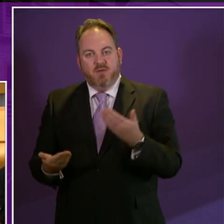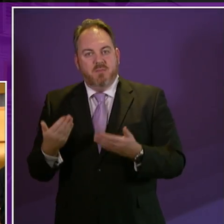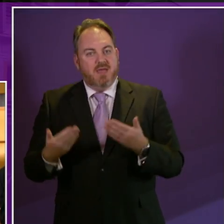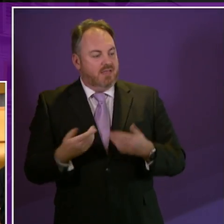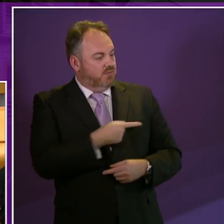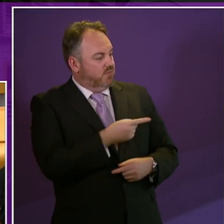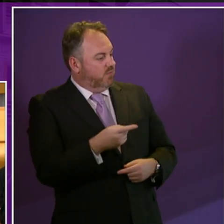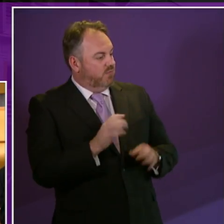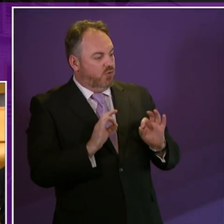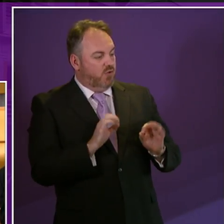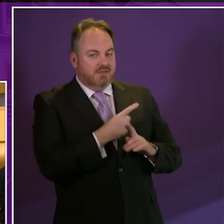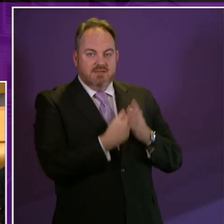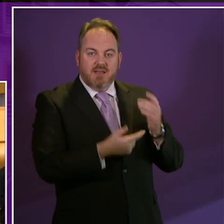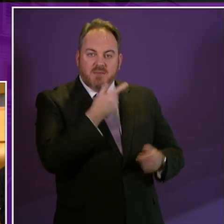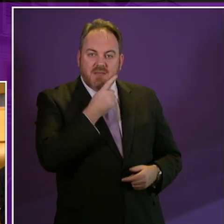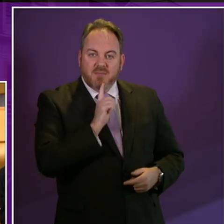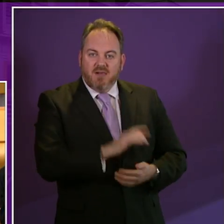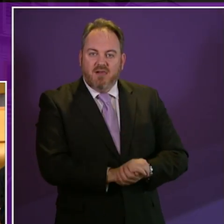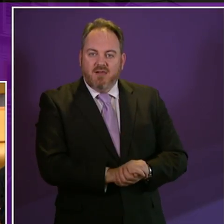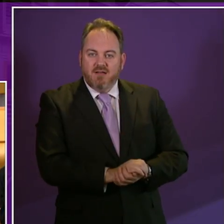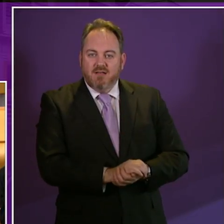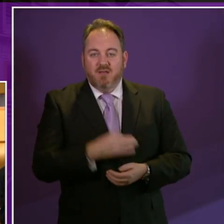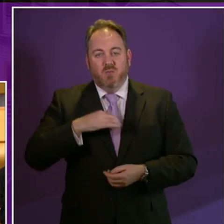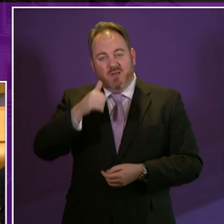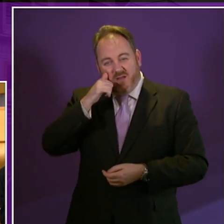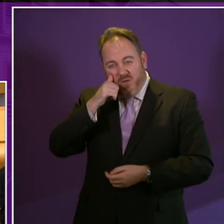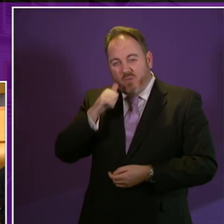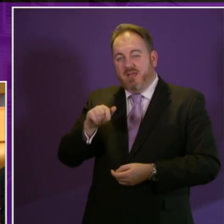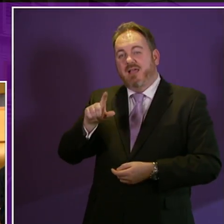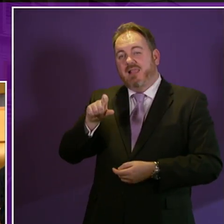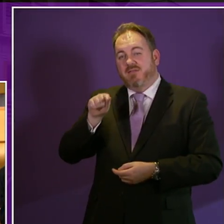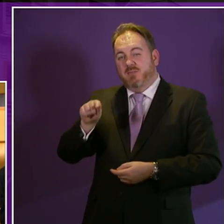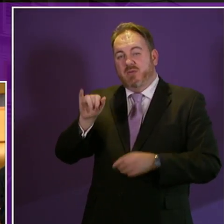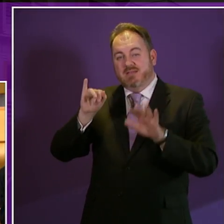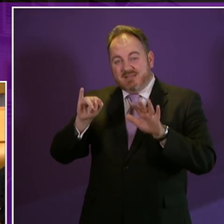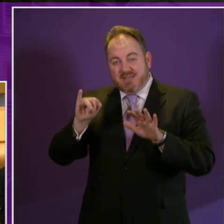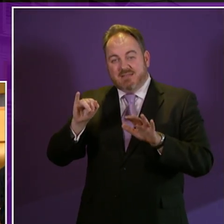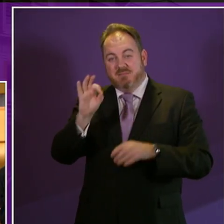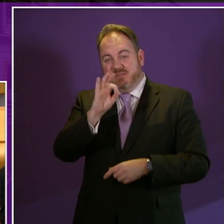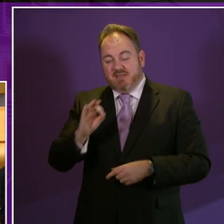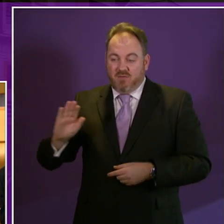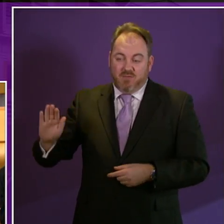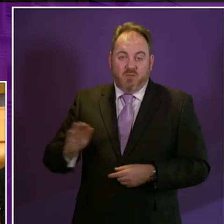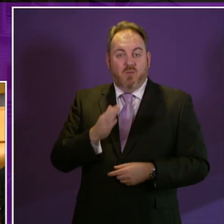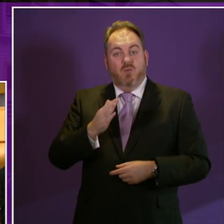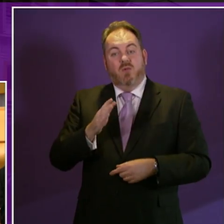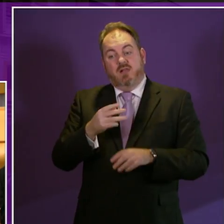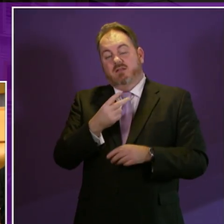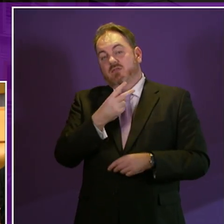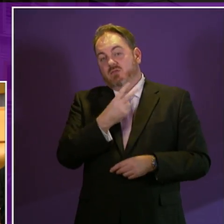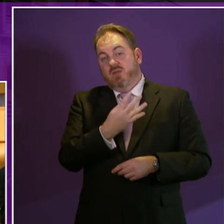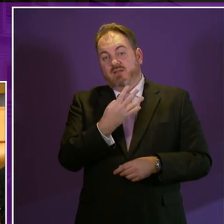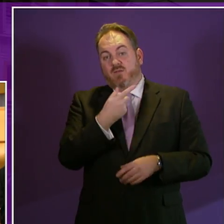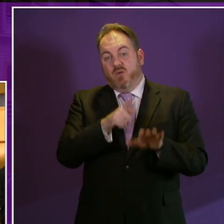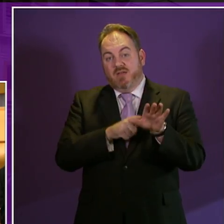support needs. Although disabled people make up 11.6% of all 16- to 24